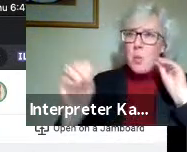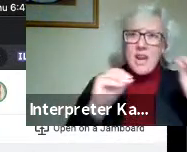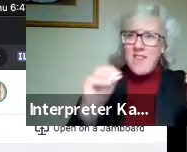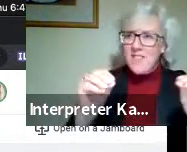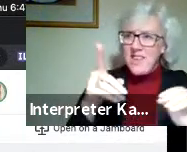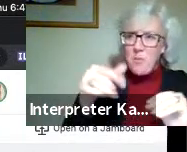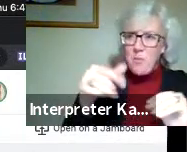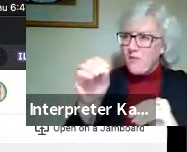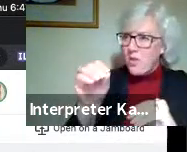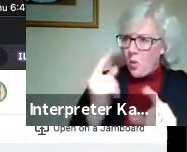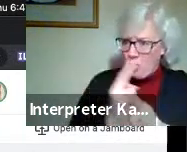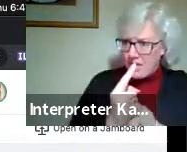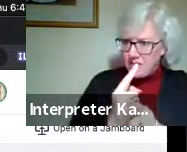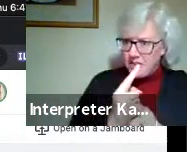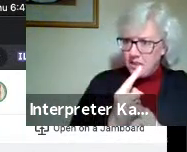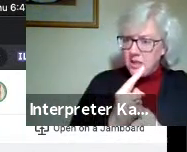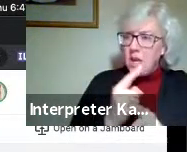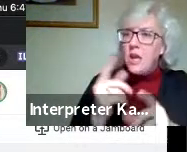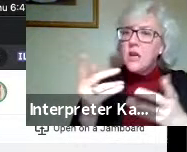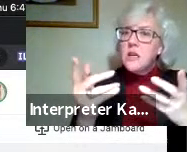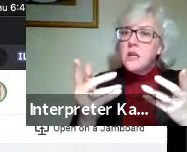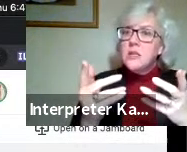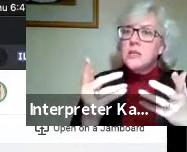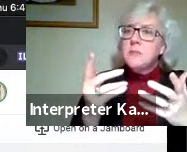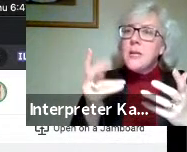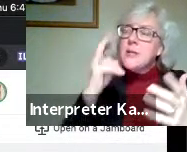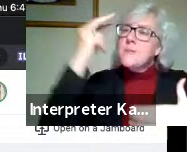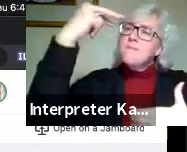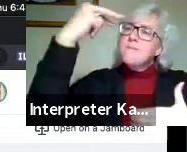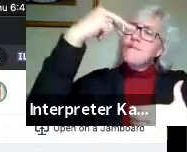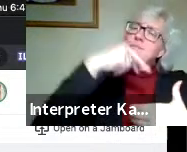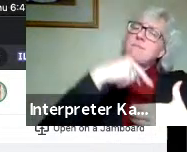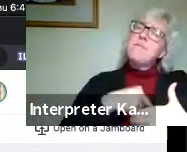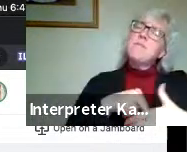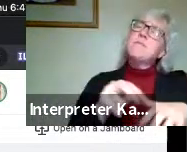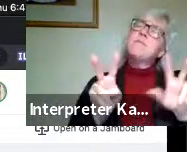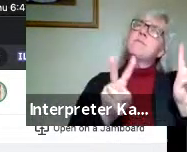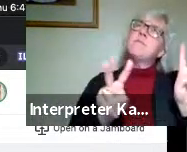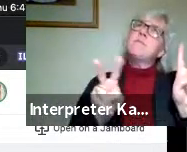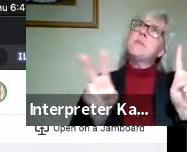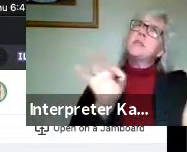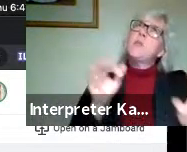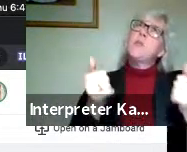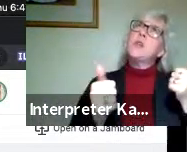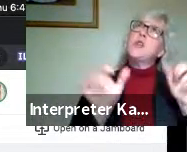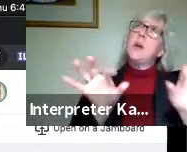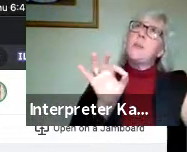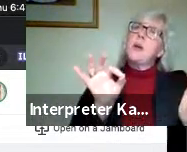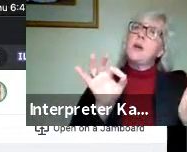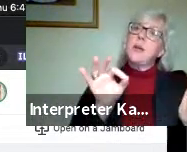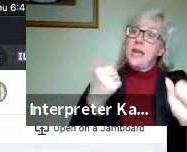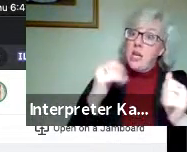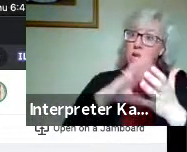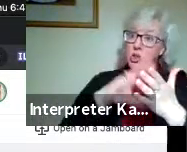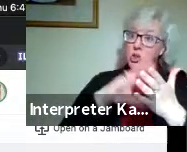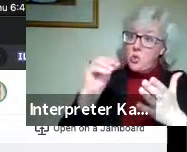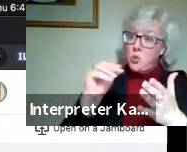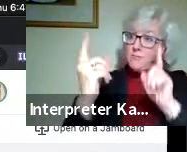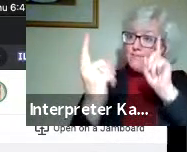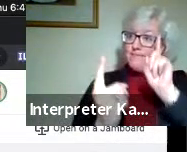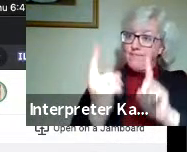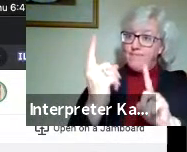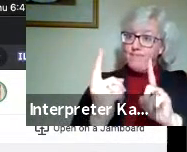portfolio. They, they go through an introspection process, right? Right. Each student works with the instructor